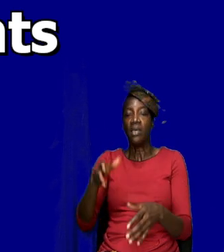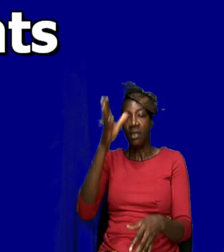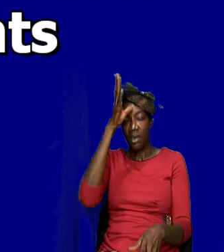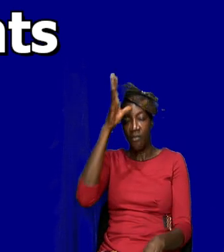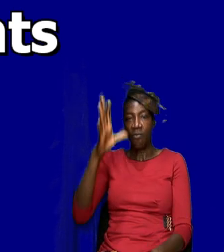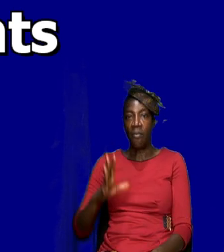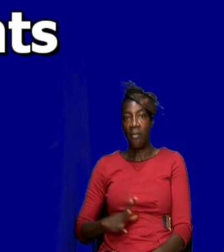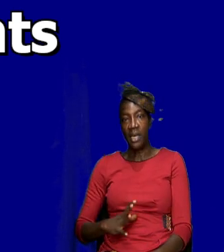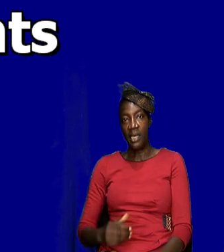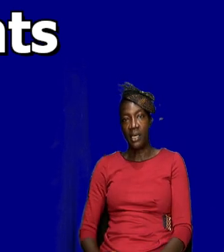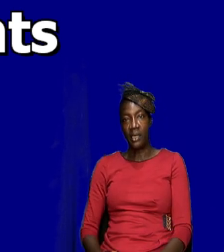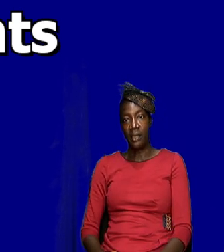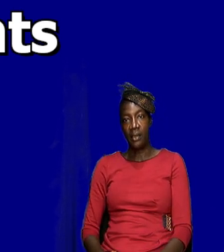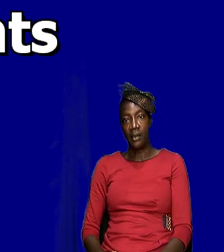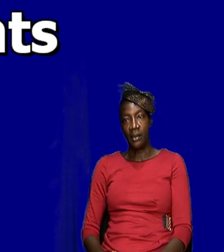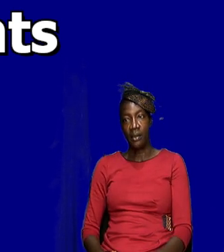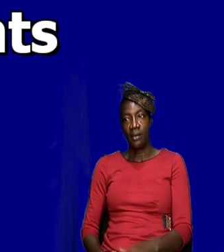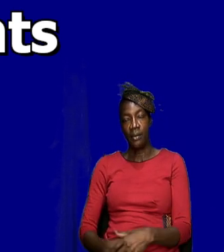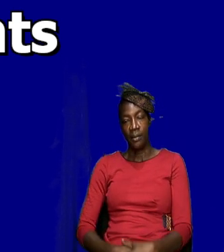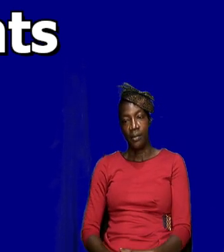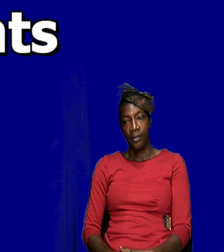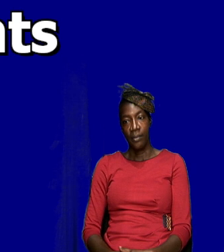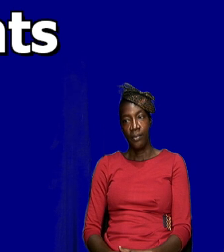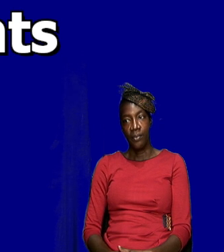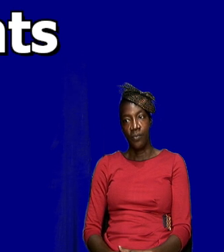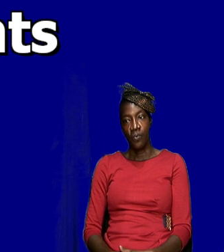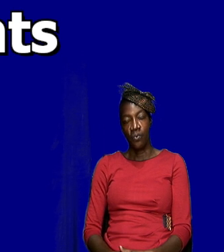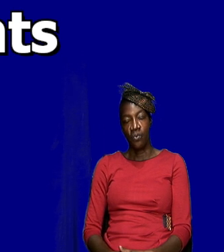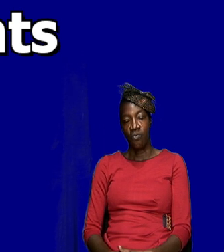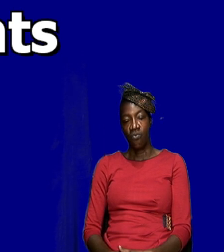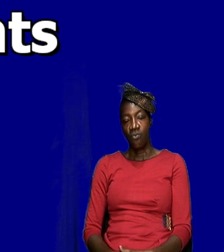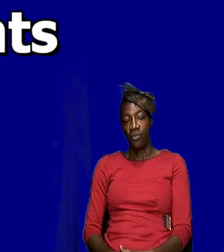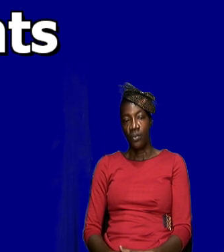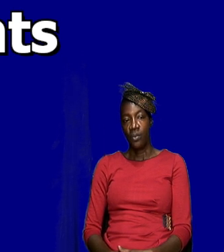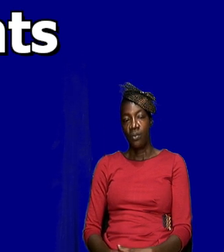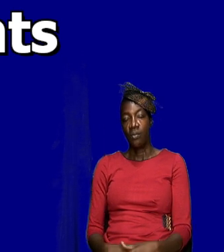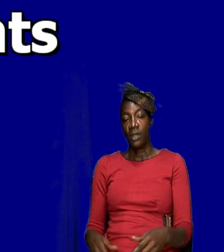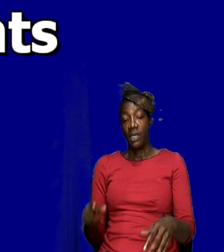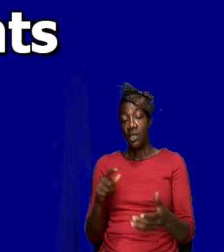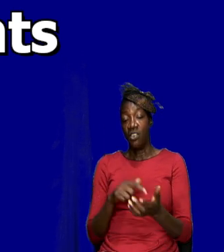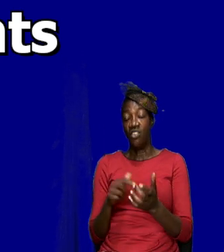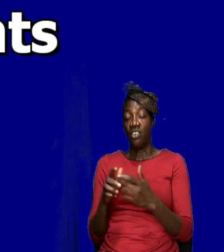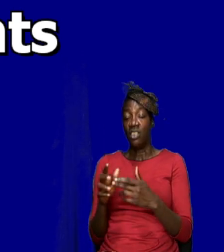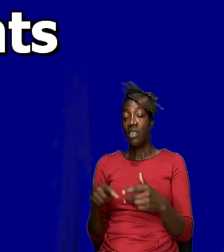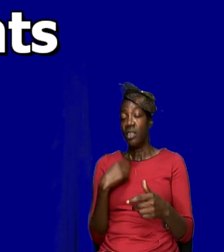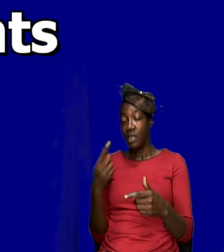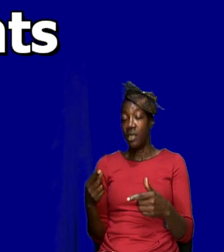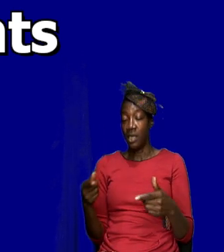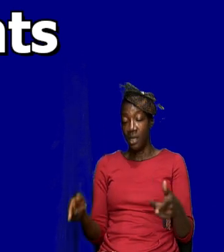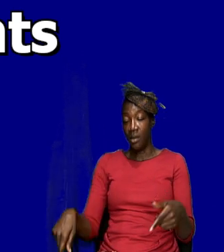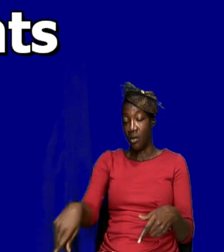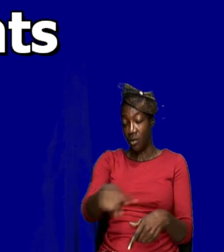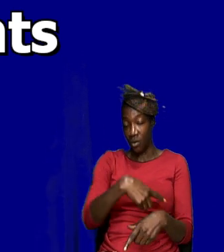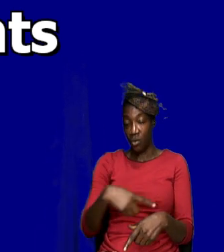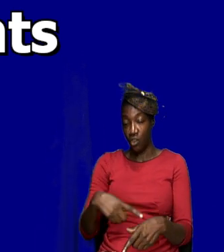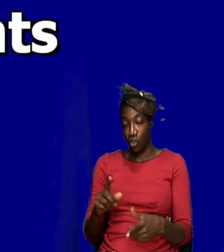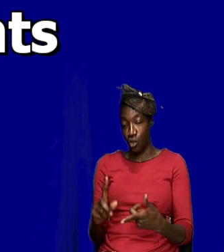so I think this is a good note for us to end Jesus is encouraging us to